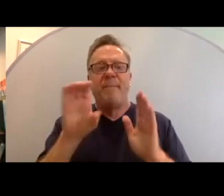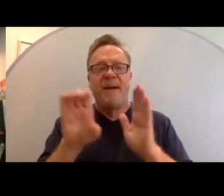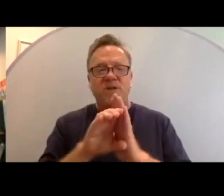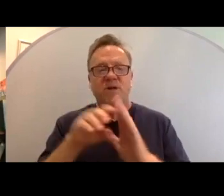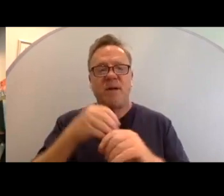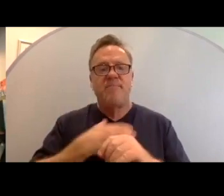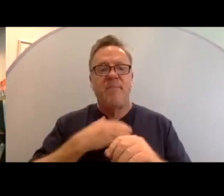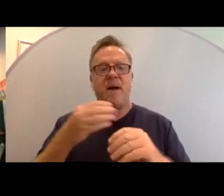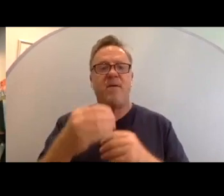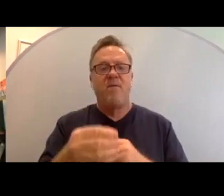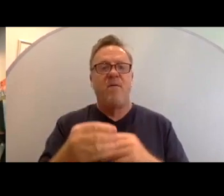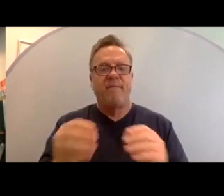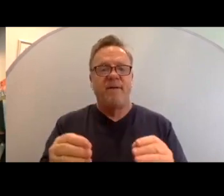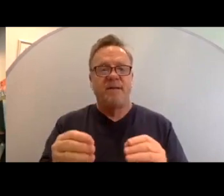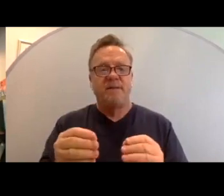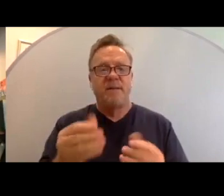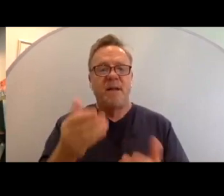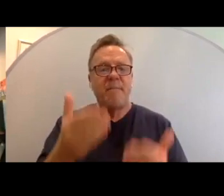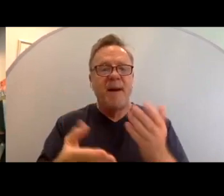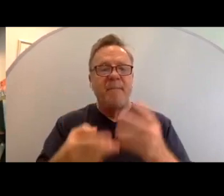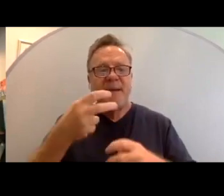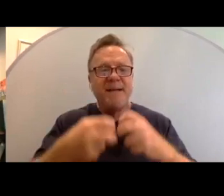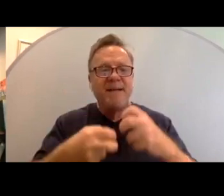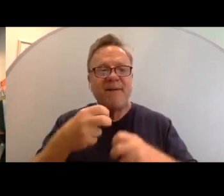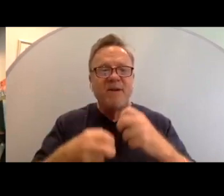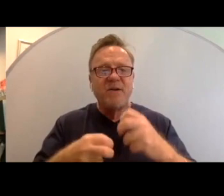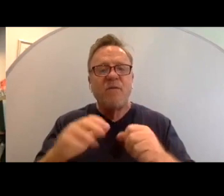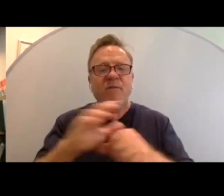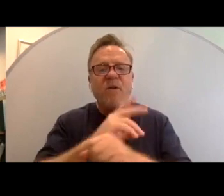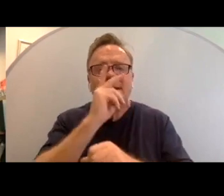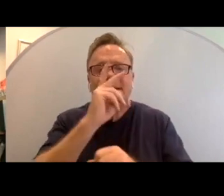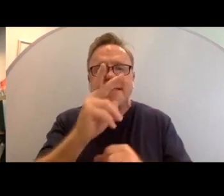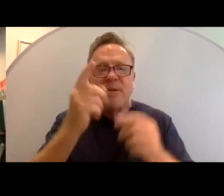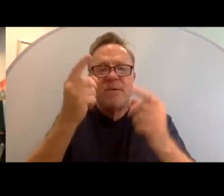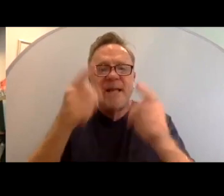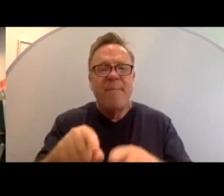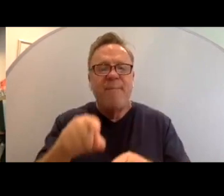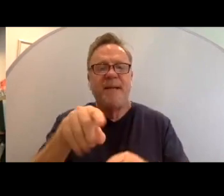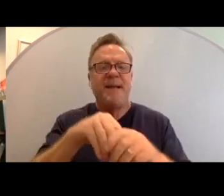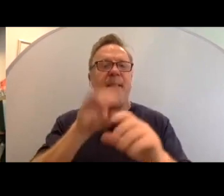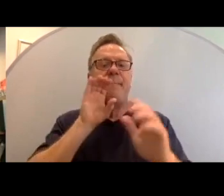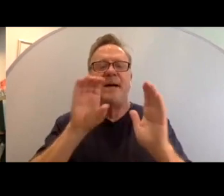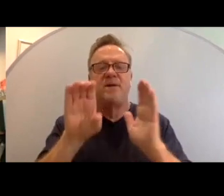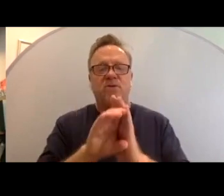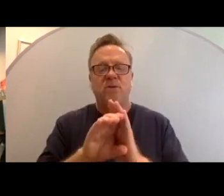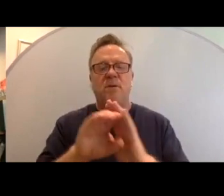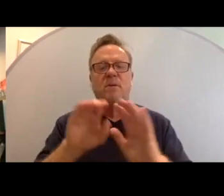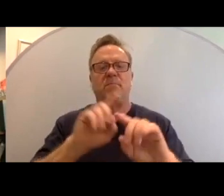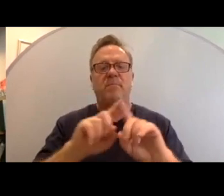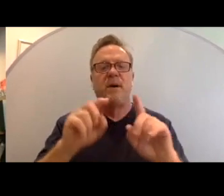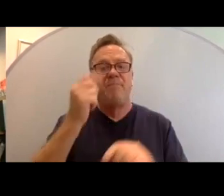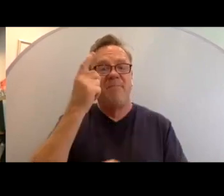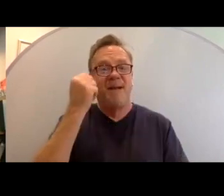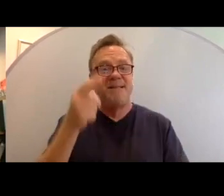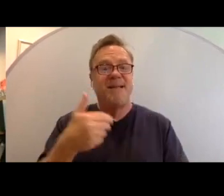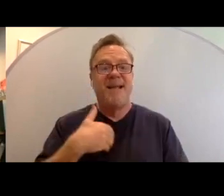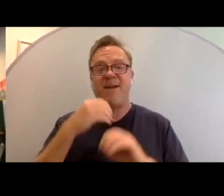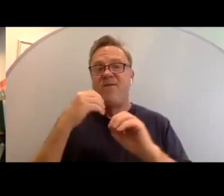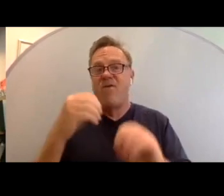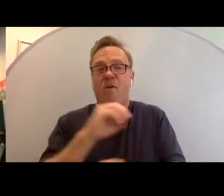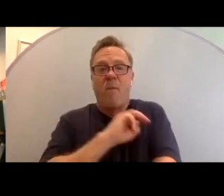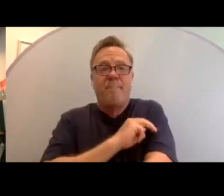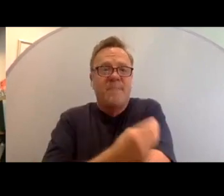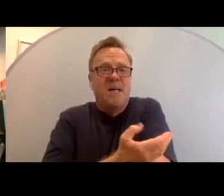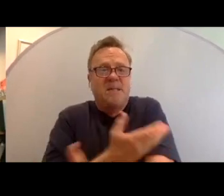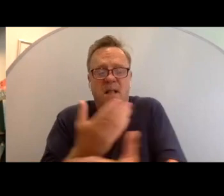office. It may be difficult to fully see what's going on here. But because he had no muscle tone,